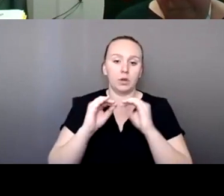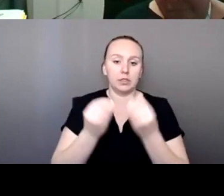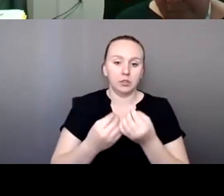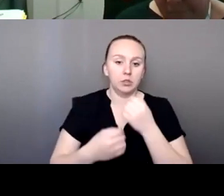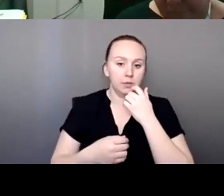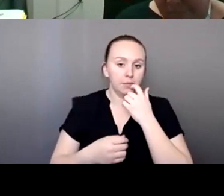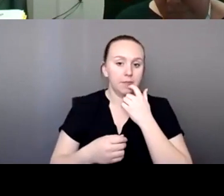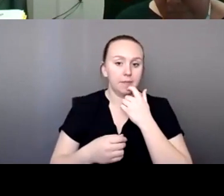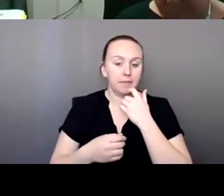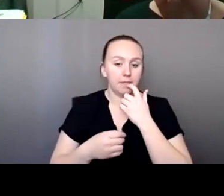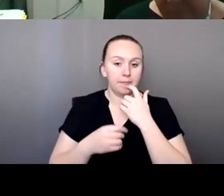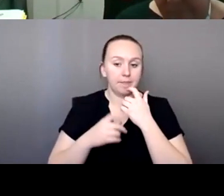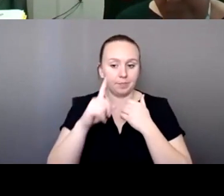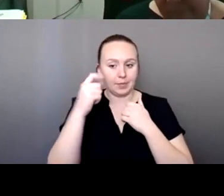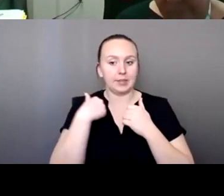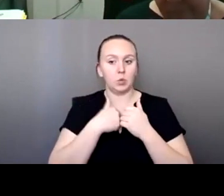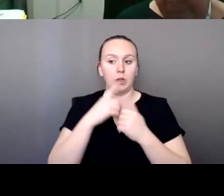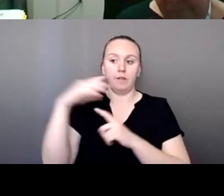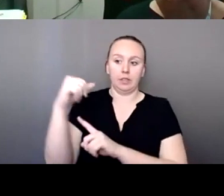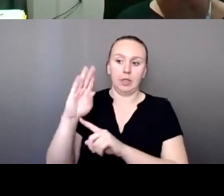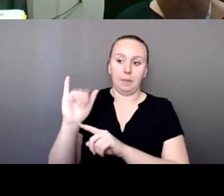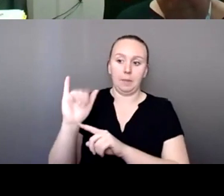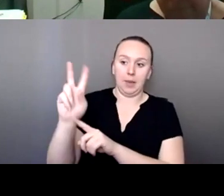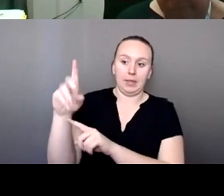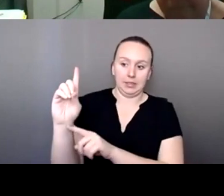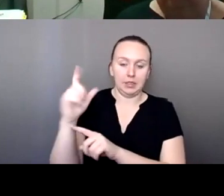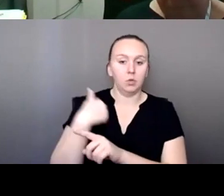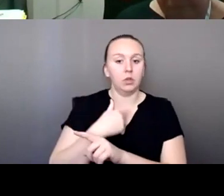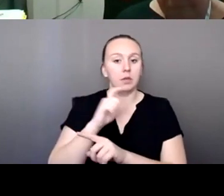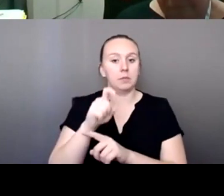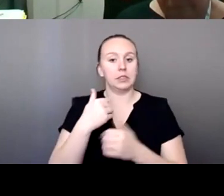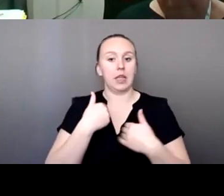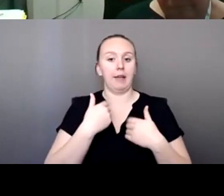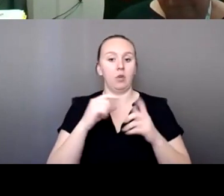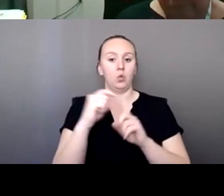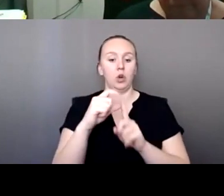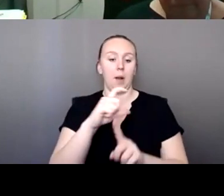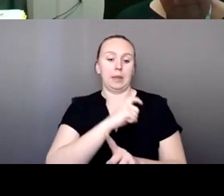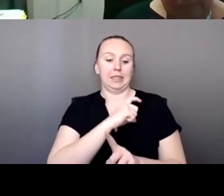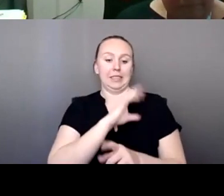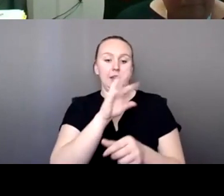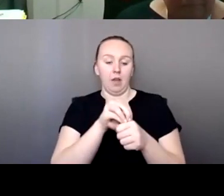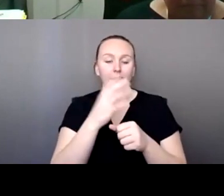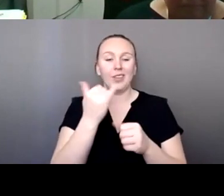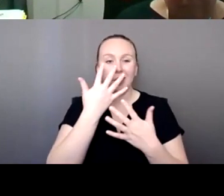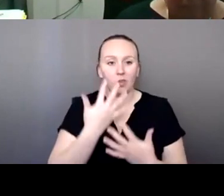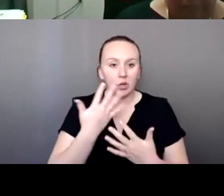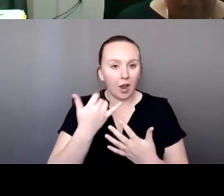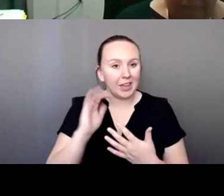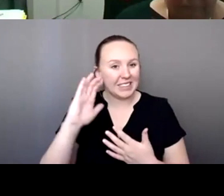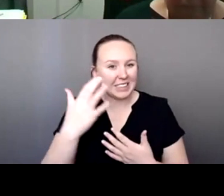We just, because we are funded by VPD, we have to have the word policing in there, which is unfortunate because it's misleading.